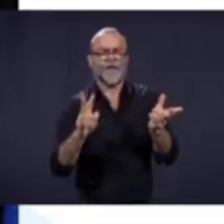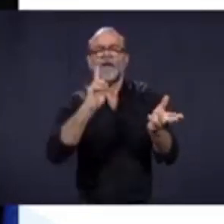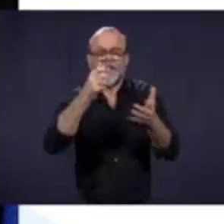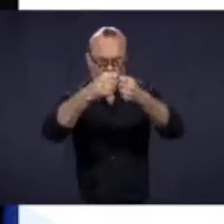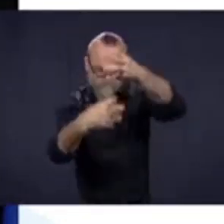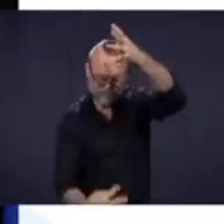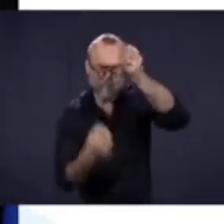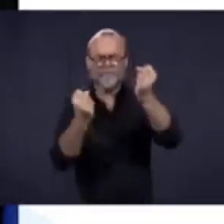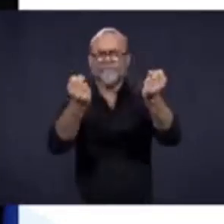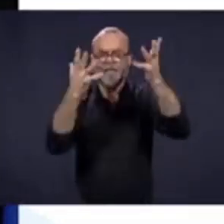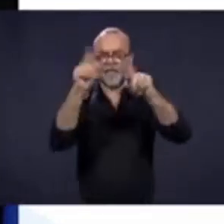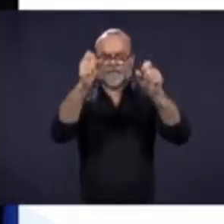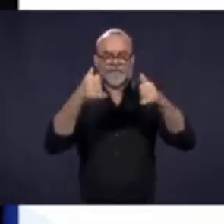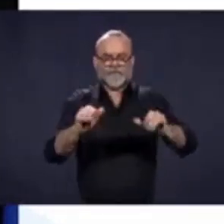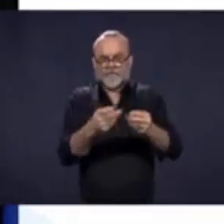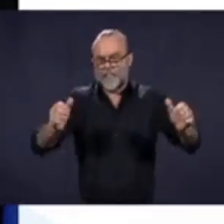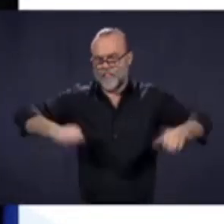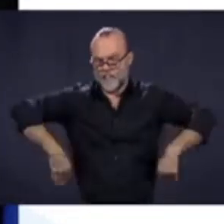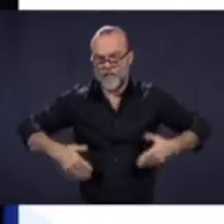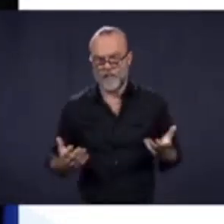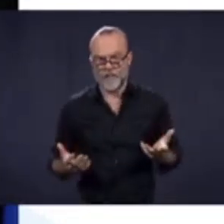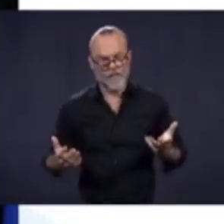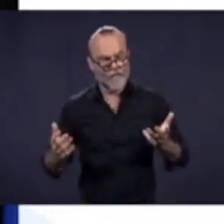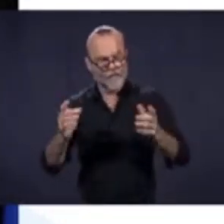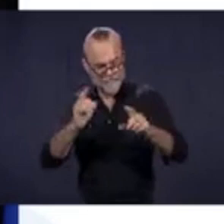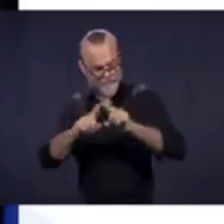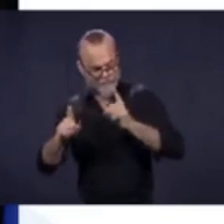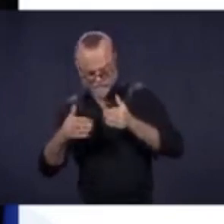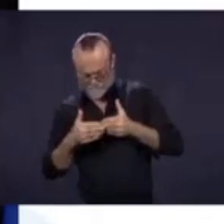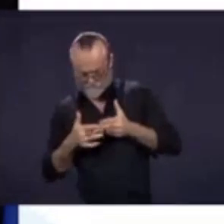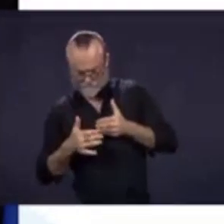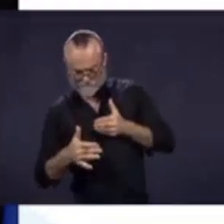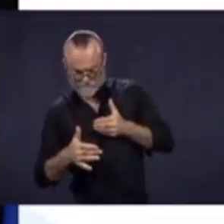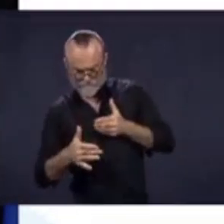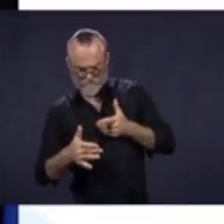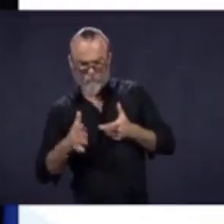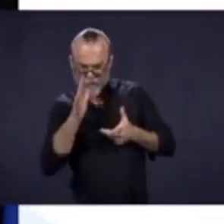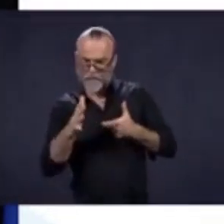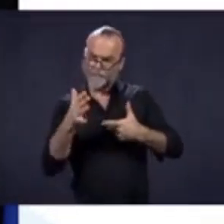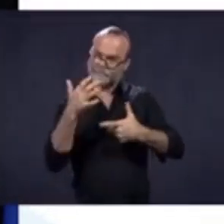but in the next few days we'll be at another step to give you answers on that. take Let's Here